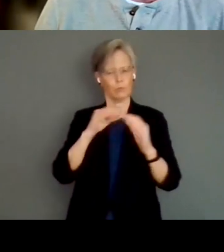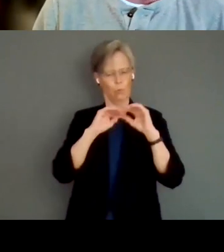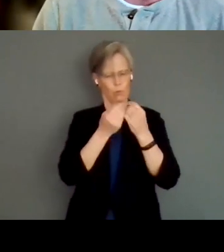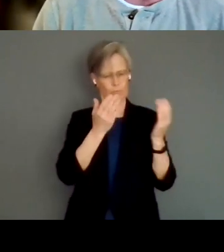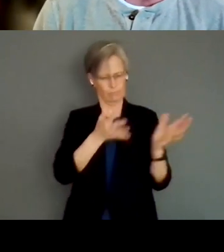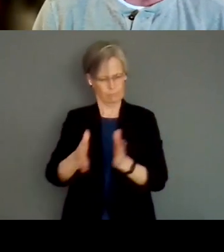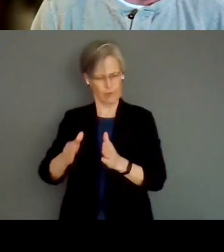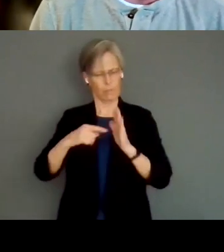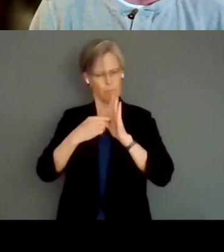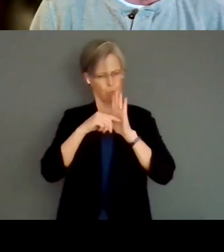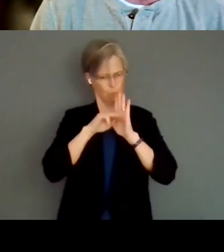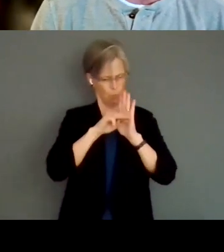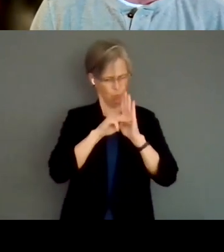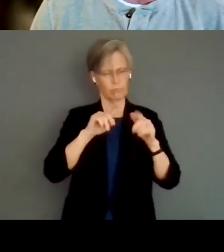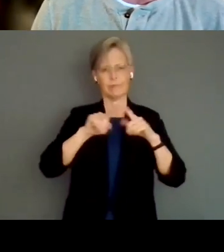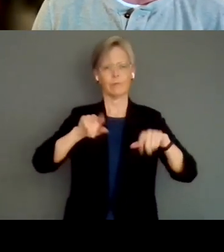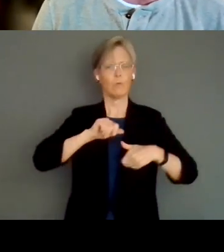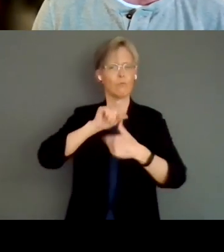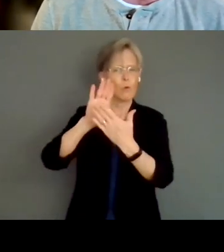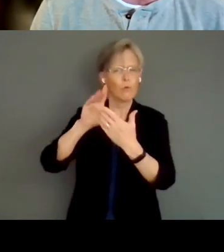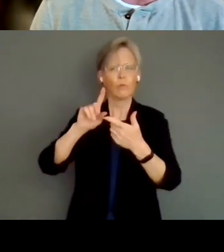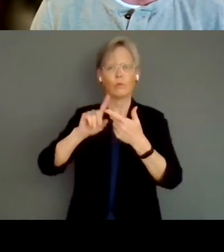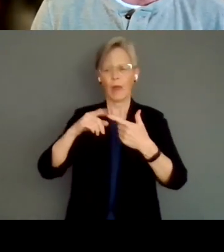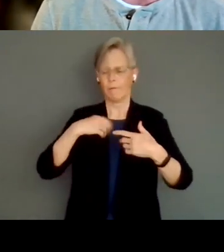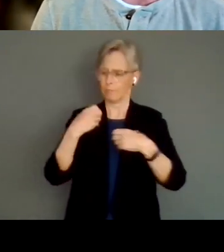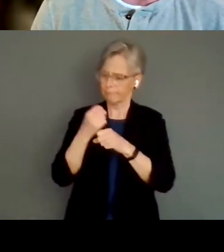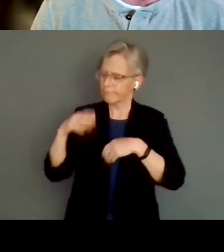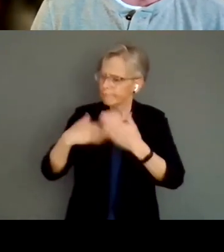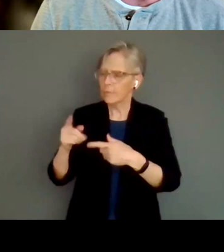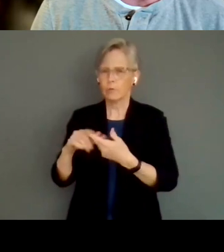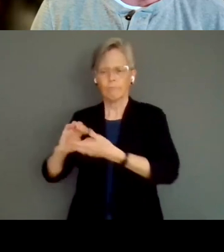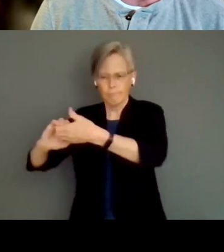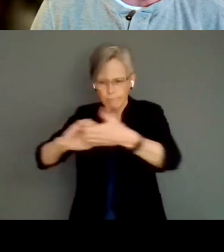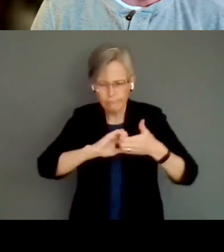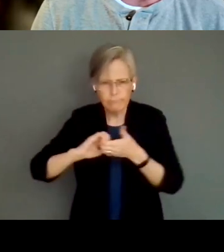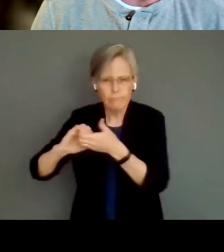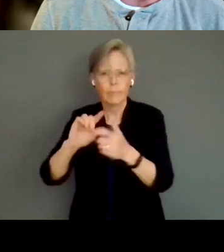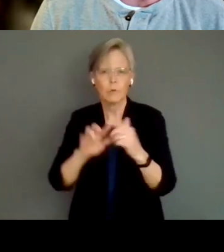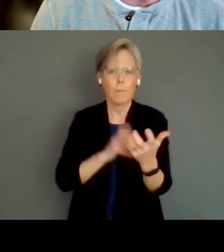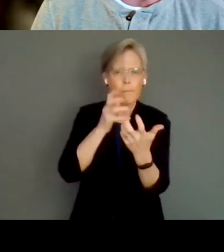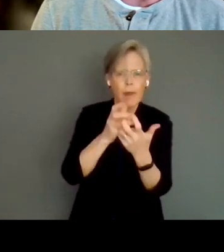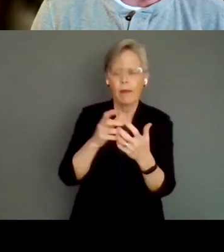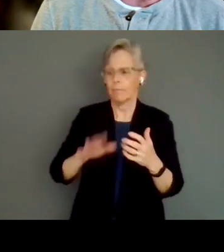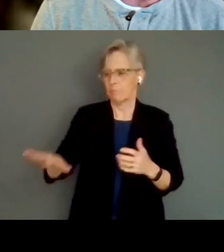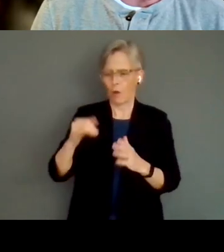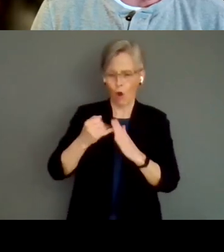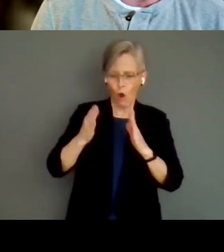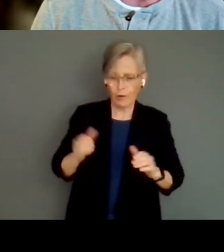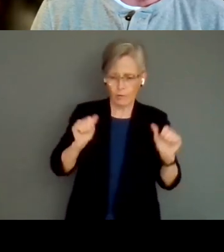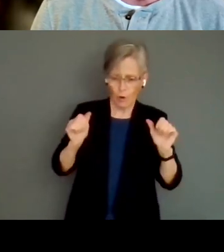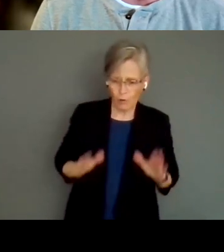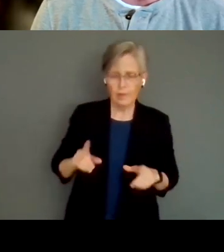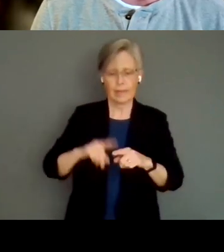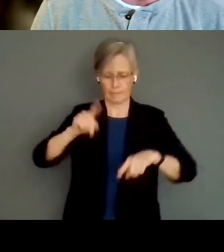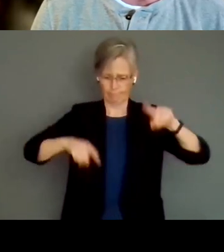to offering a collaborative producing model serving local artists and diverse audiences in Regina and beyond